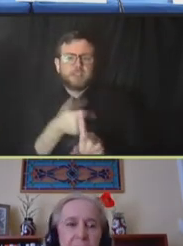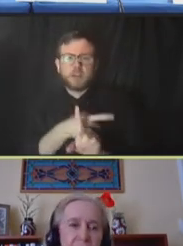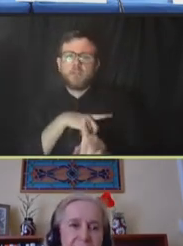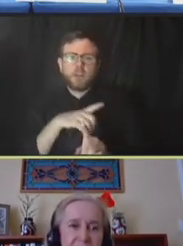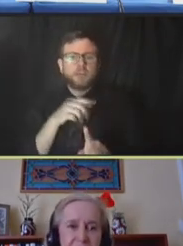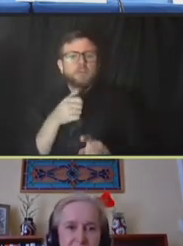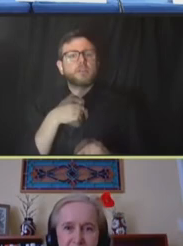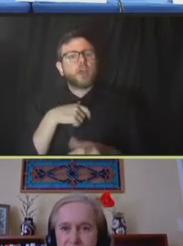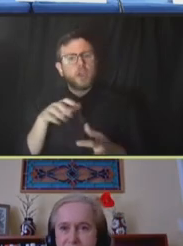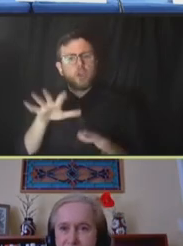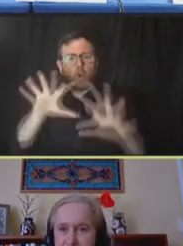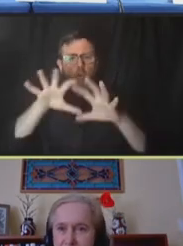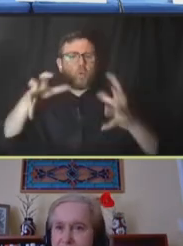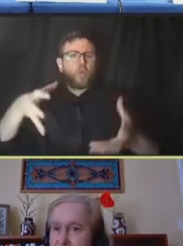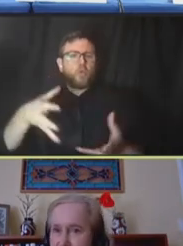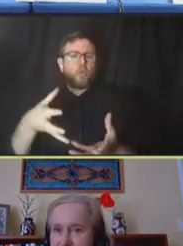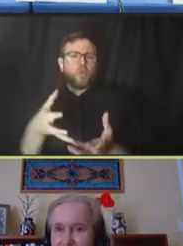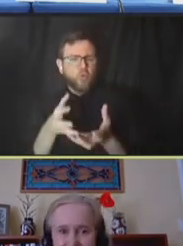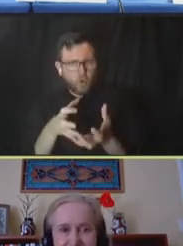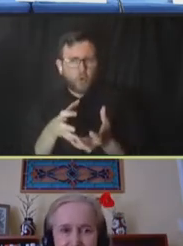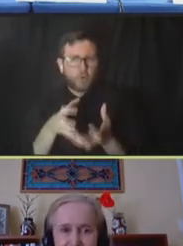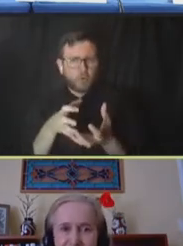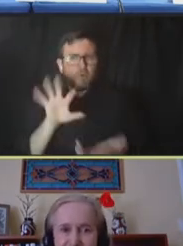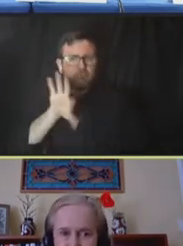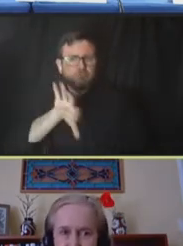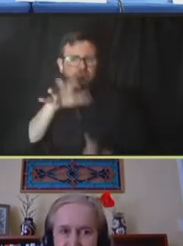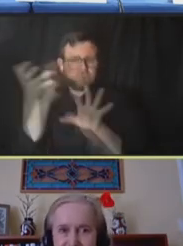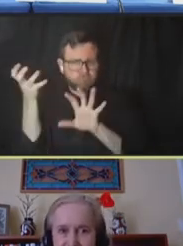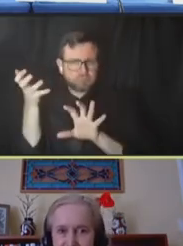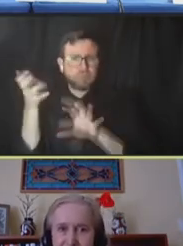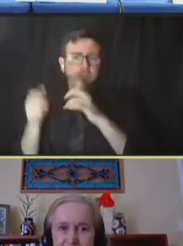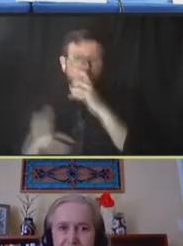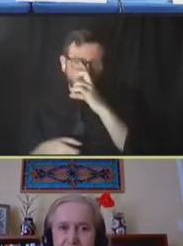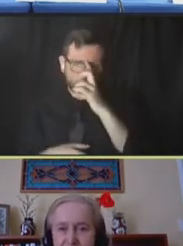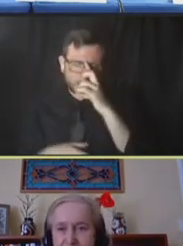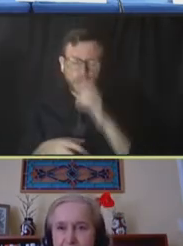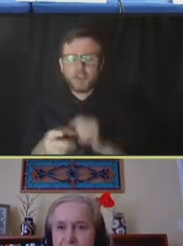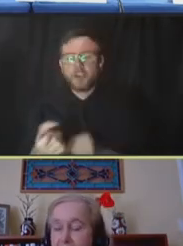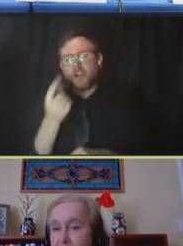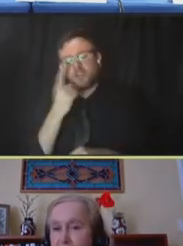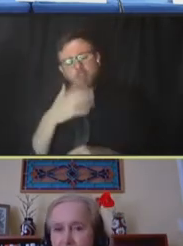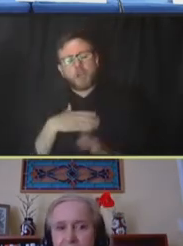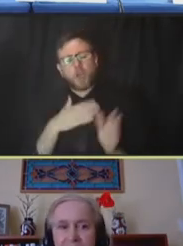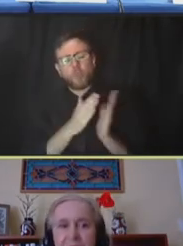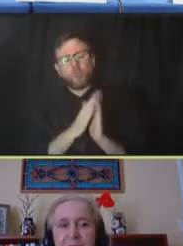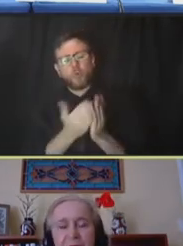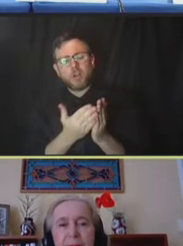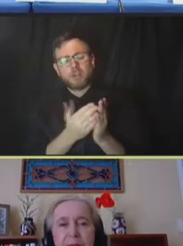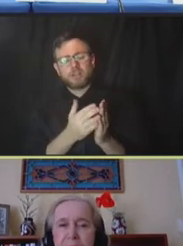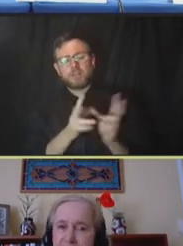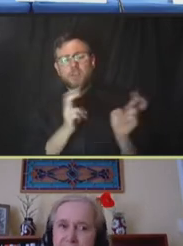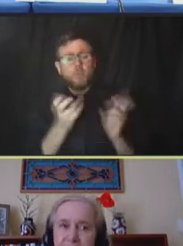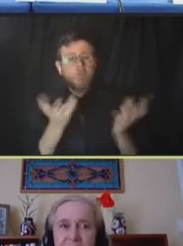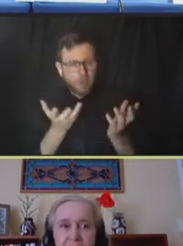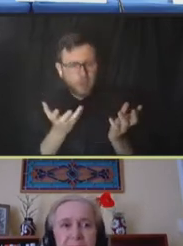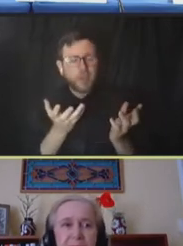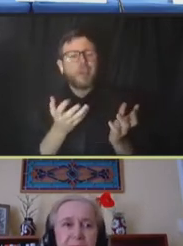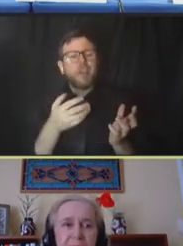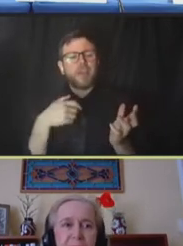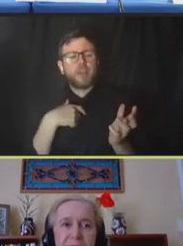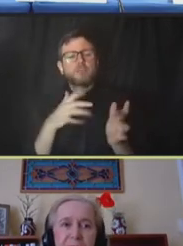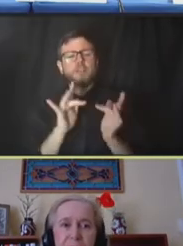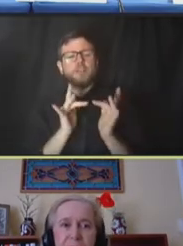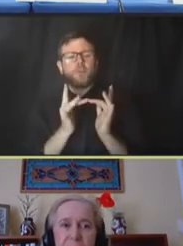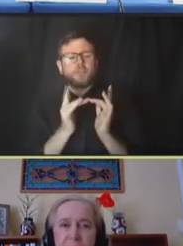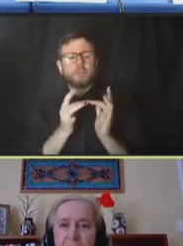You'll see that most of my books do have a network theme, and this is something I really, really care about. Next slide, please.